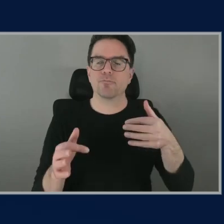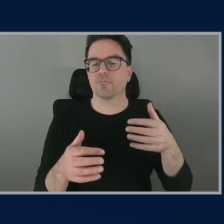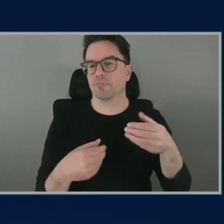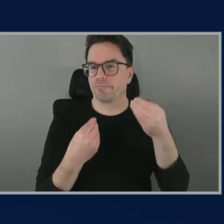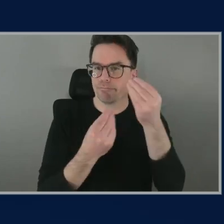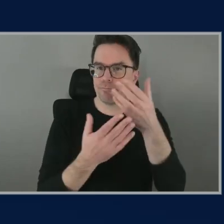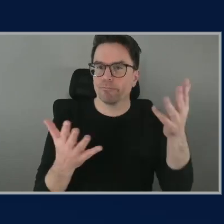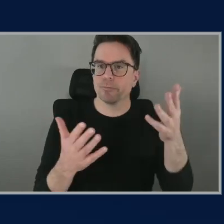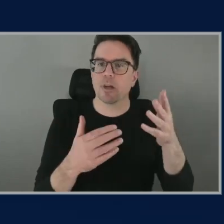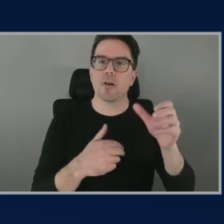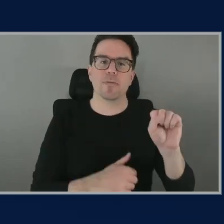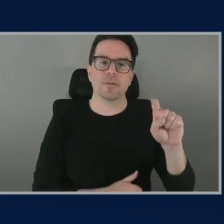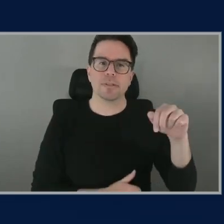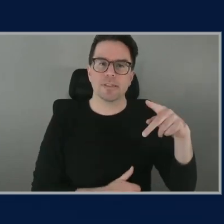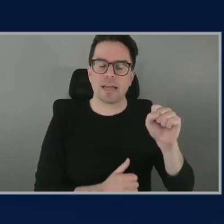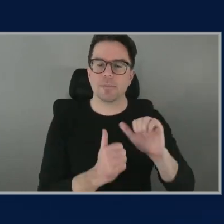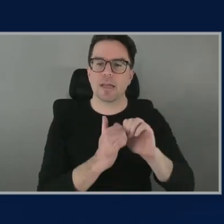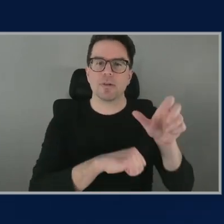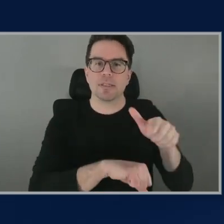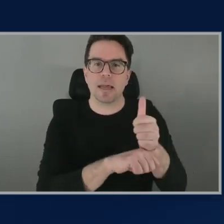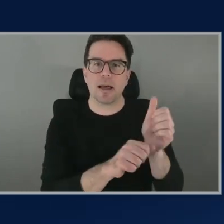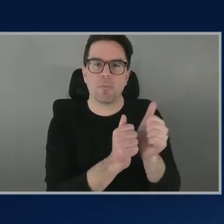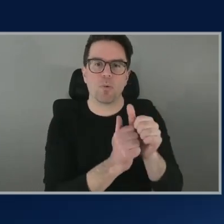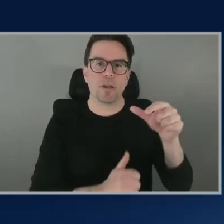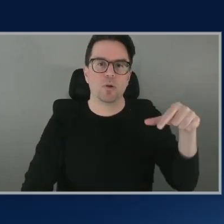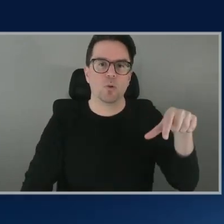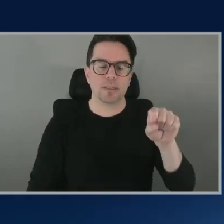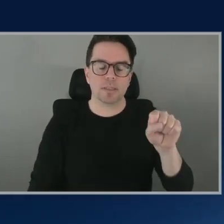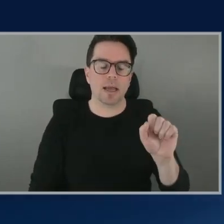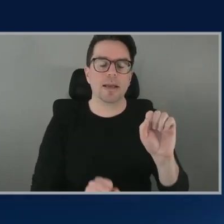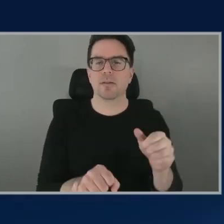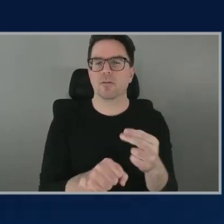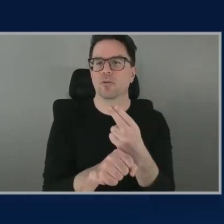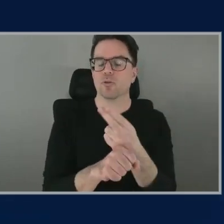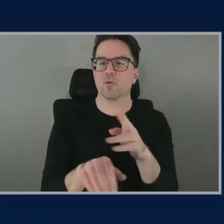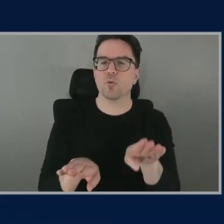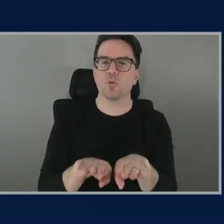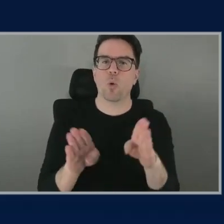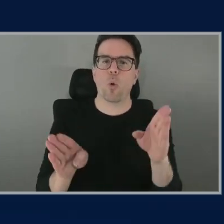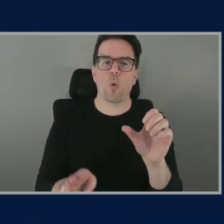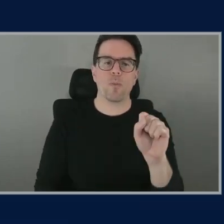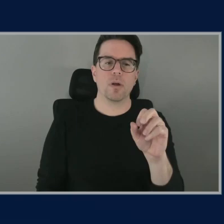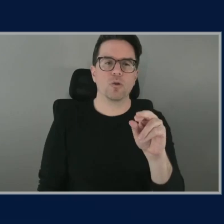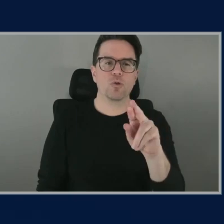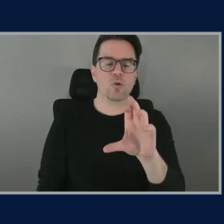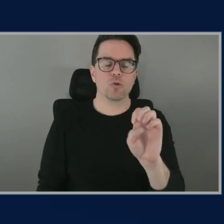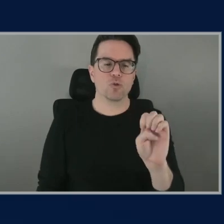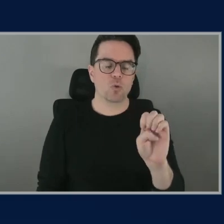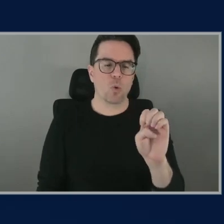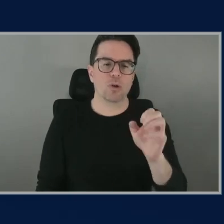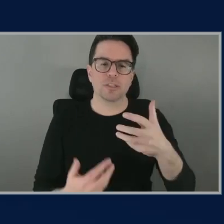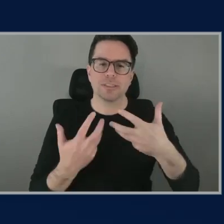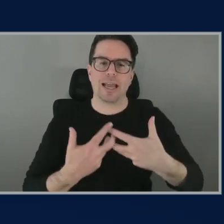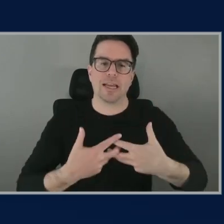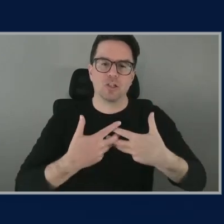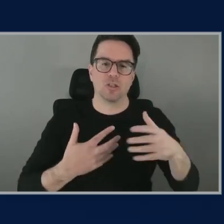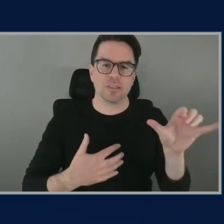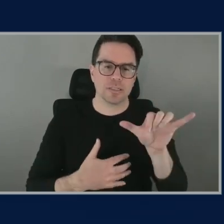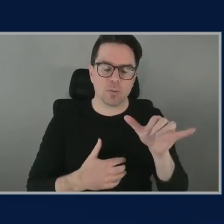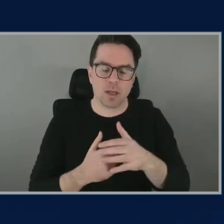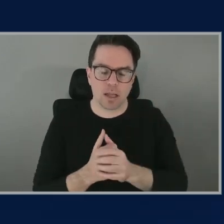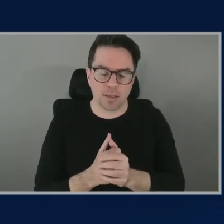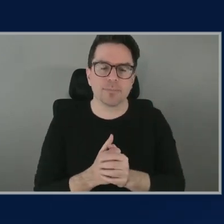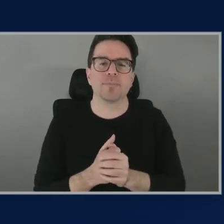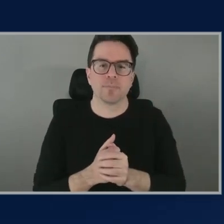quicksight you can also use uh open source engines um to to interact directly with these tables so there are a number of